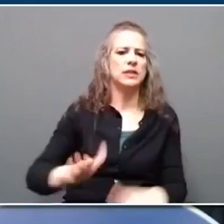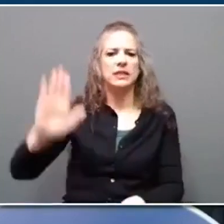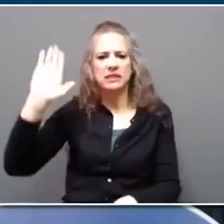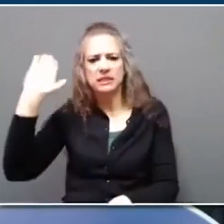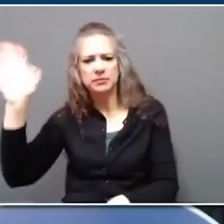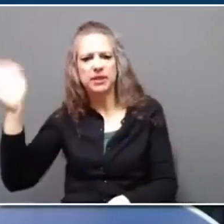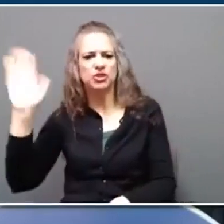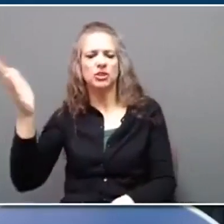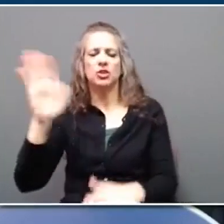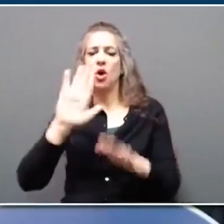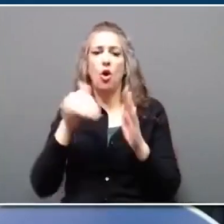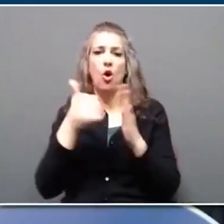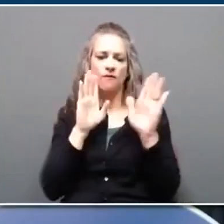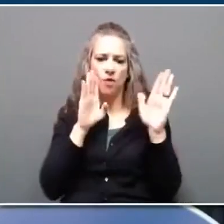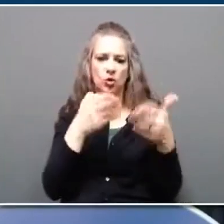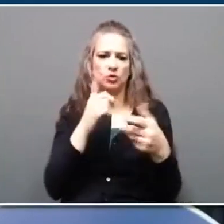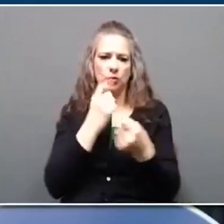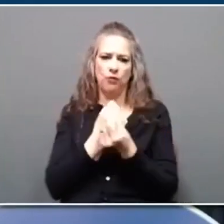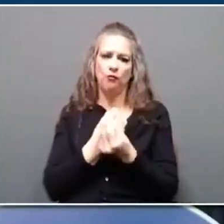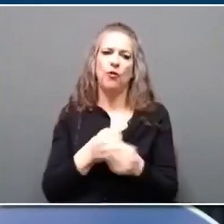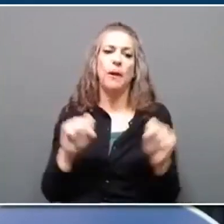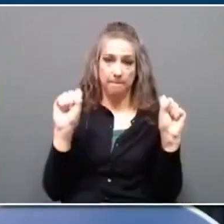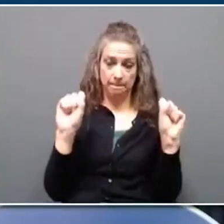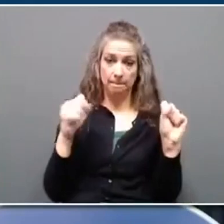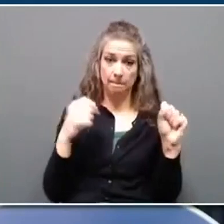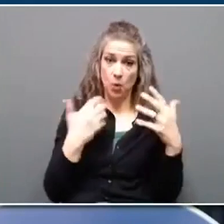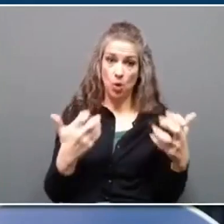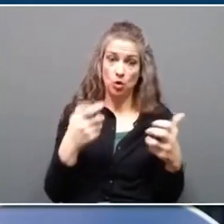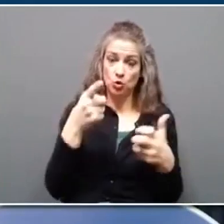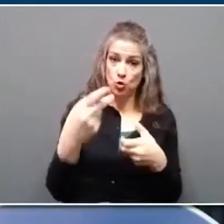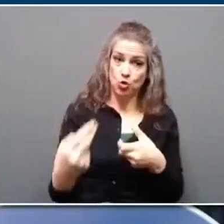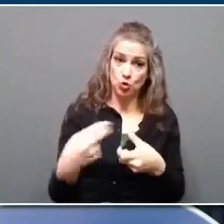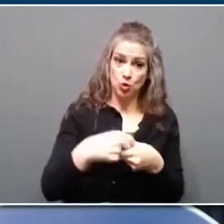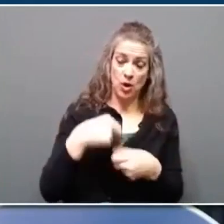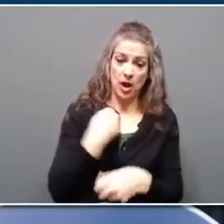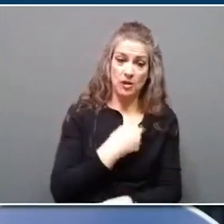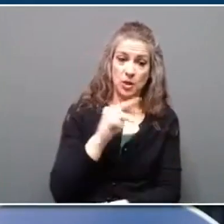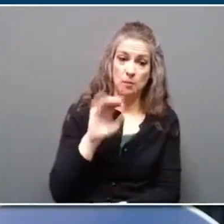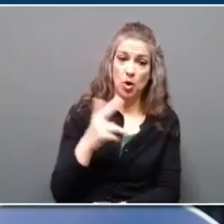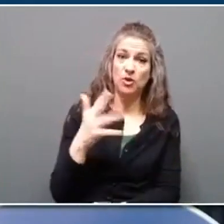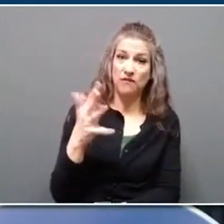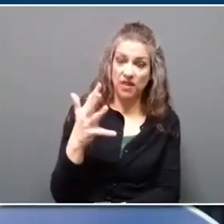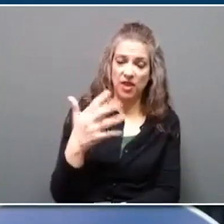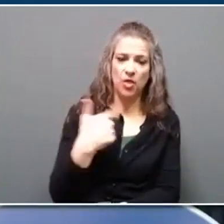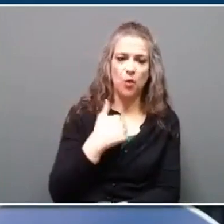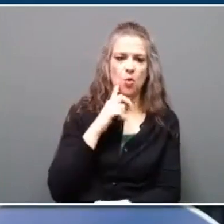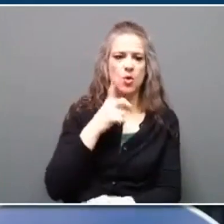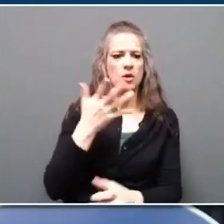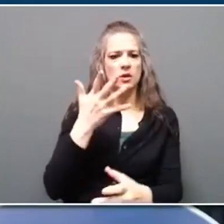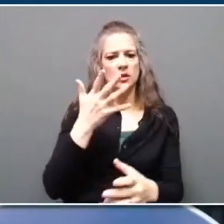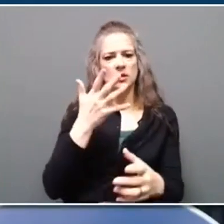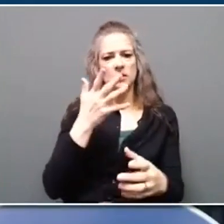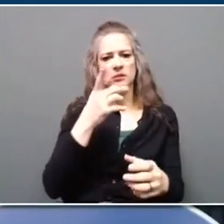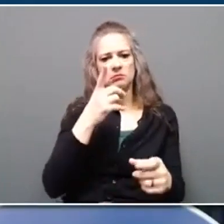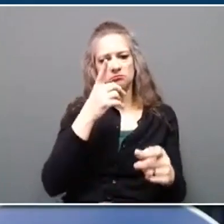focused on freedom. We want to invite you to join us on March 5th when we will commemorate this important day in history. At